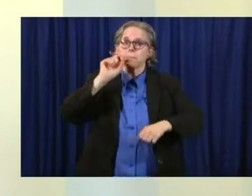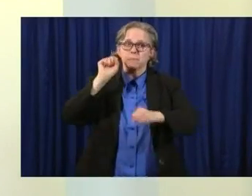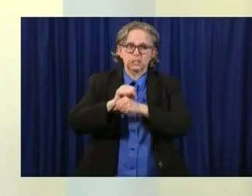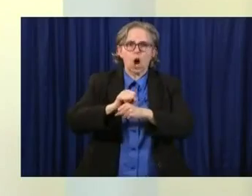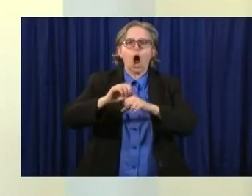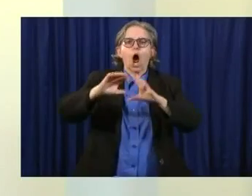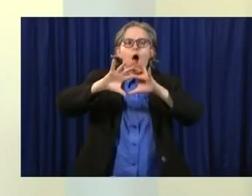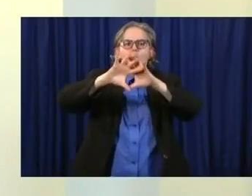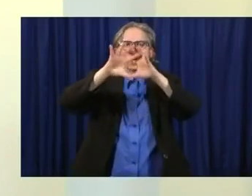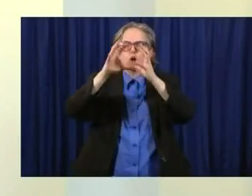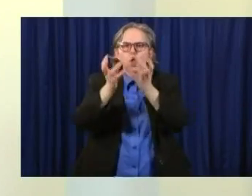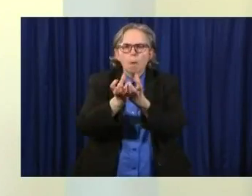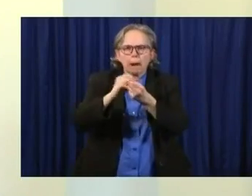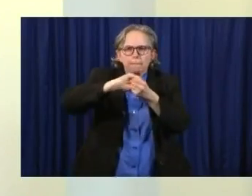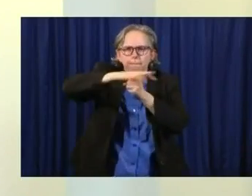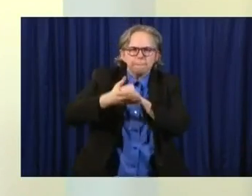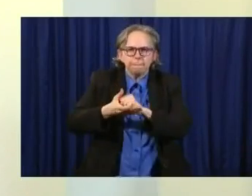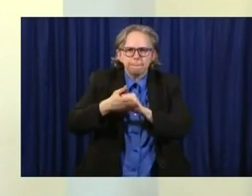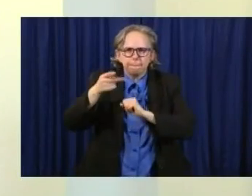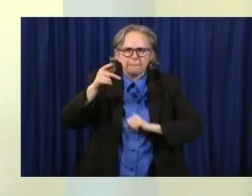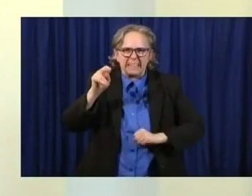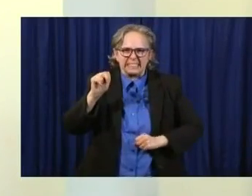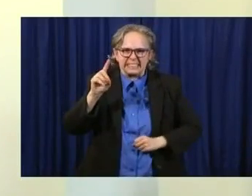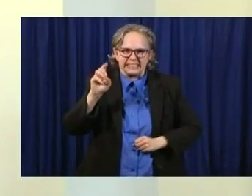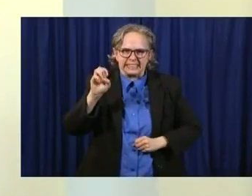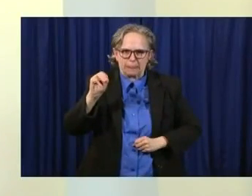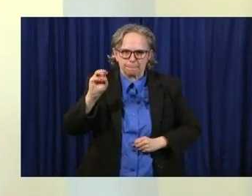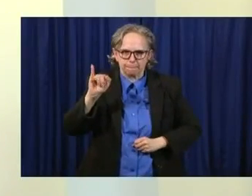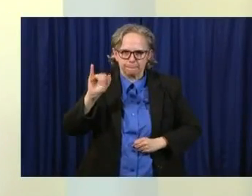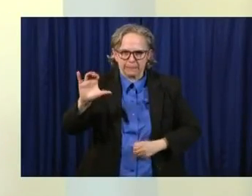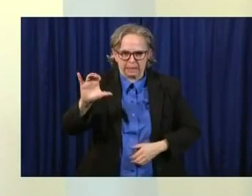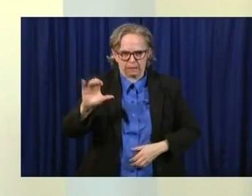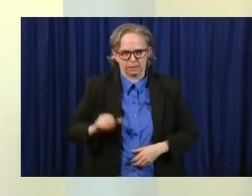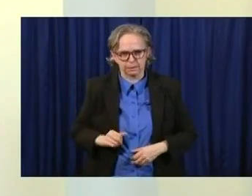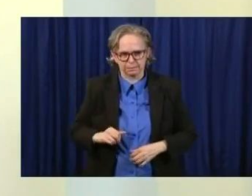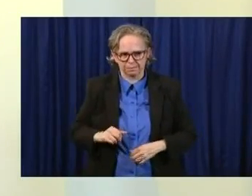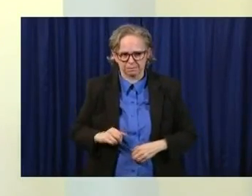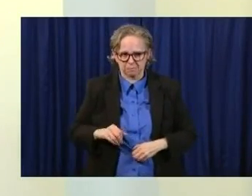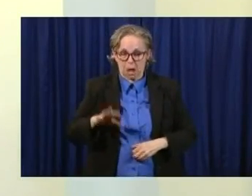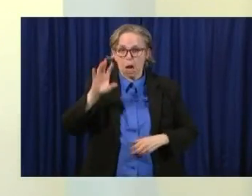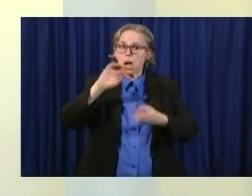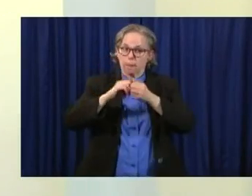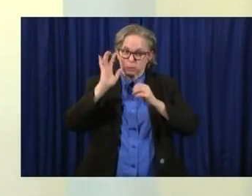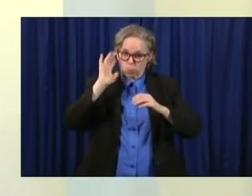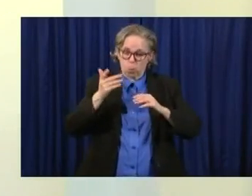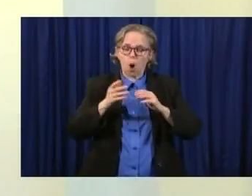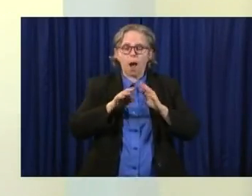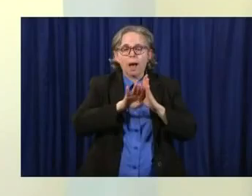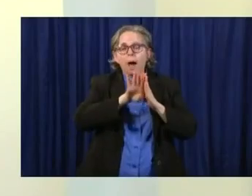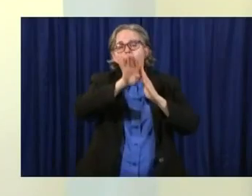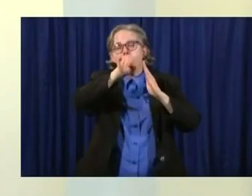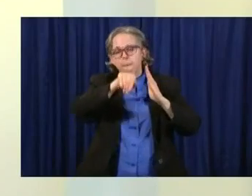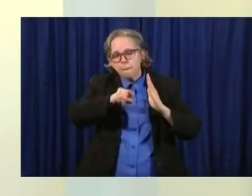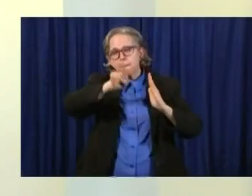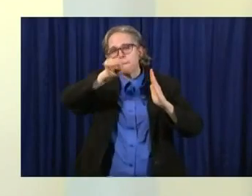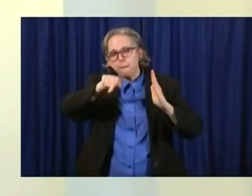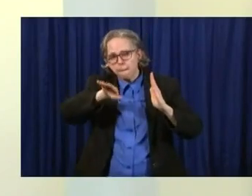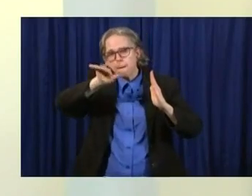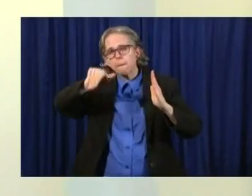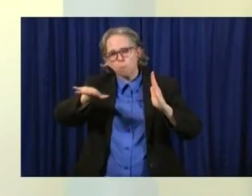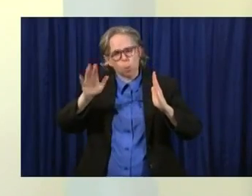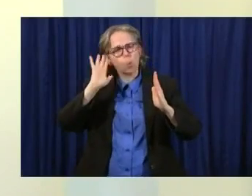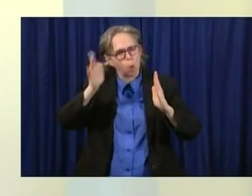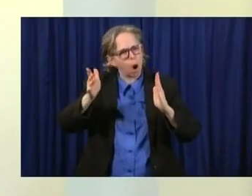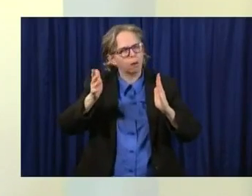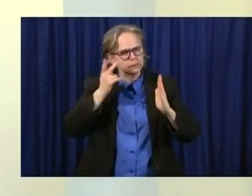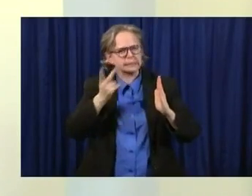we do know these numbers that we're going to see multiple peaks and crests. Our goal here in Ohio, and I'm sure everyone's